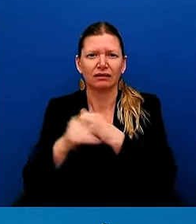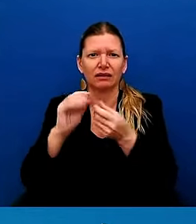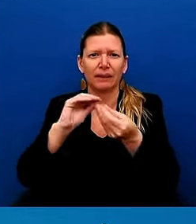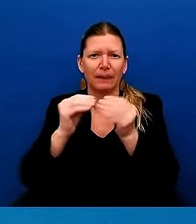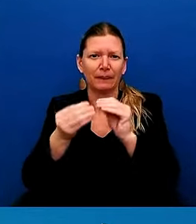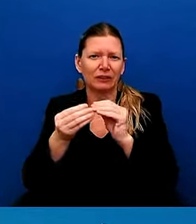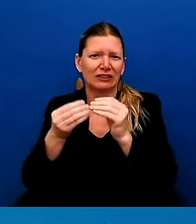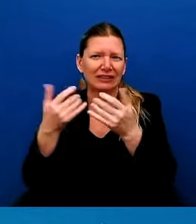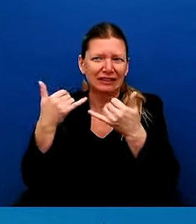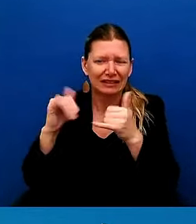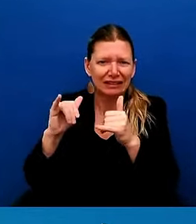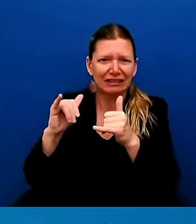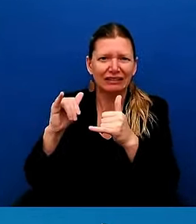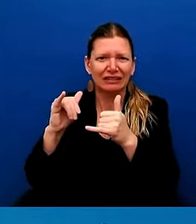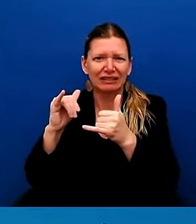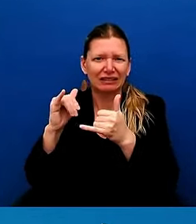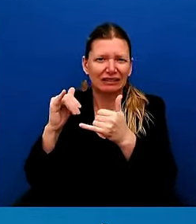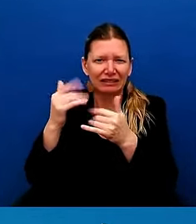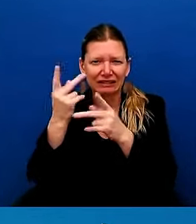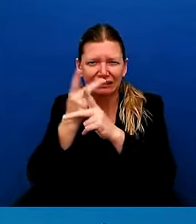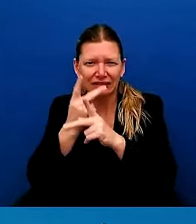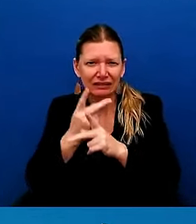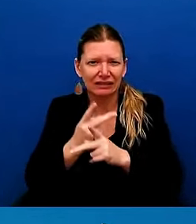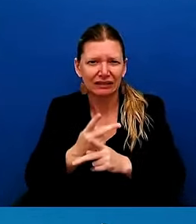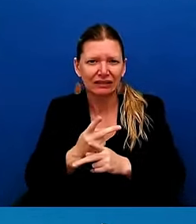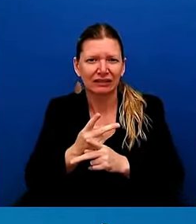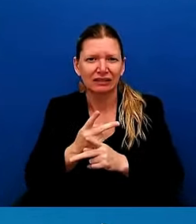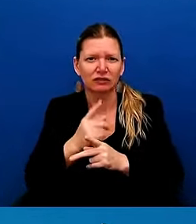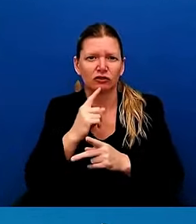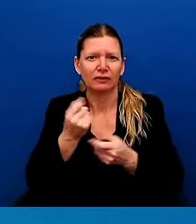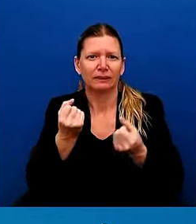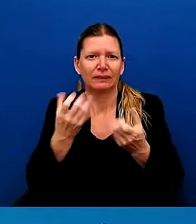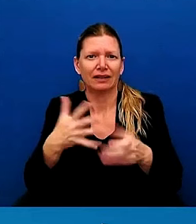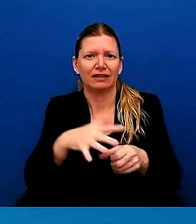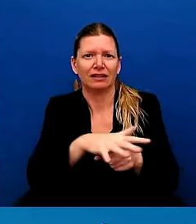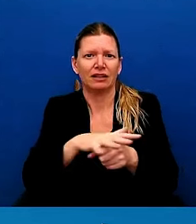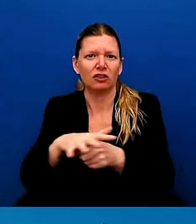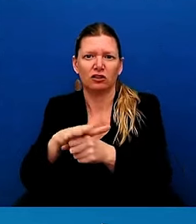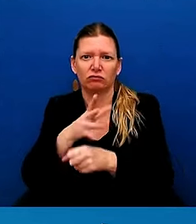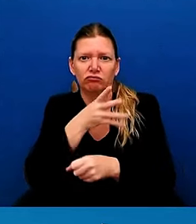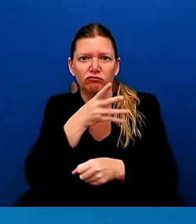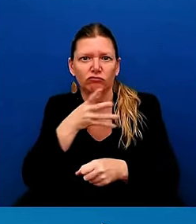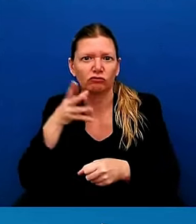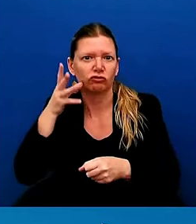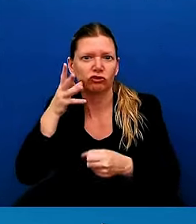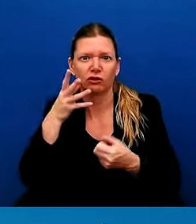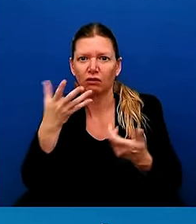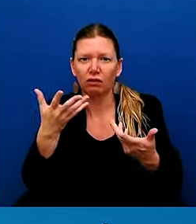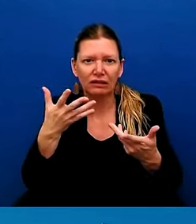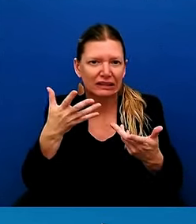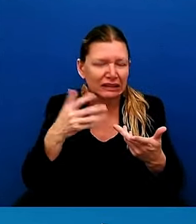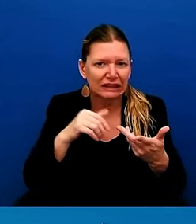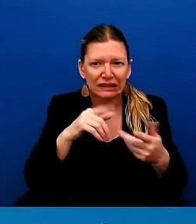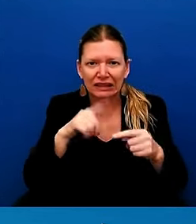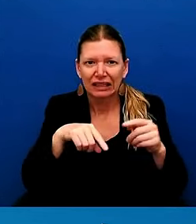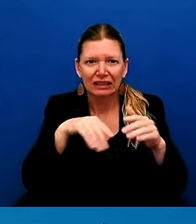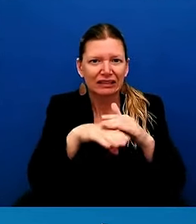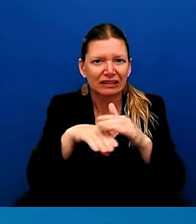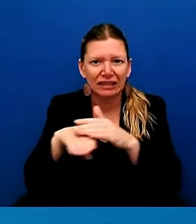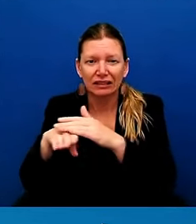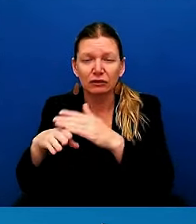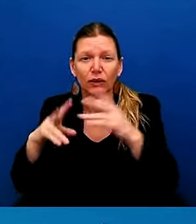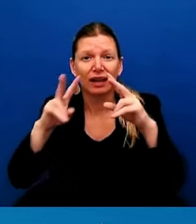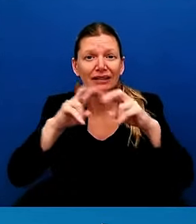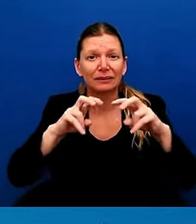areas that are not easily accessible. So the assessment of the damage is being done across the board. And, of course, the